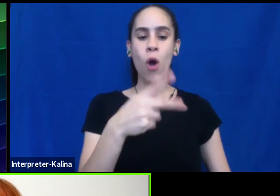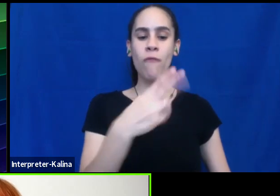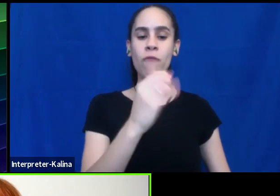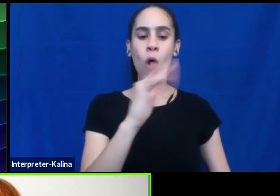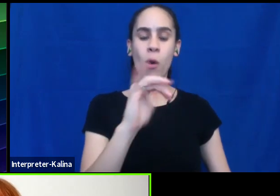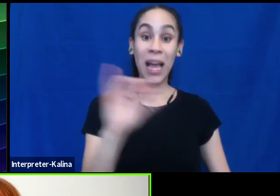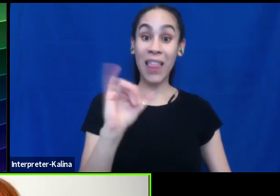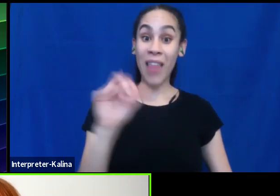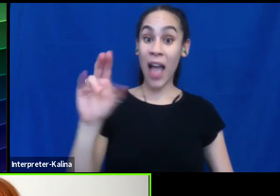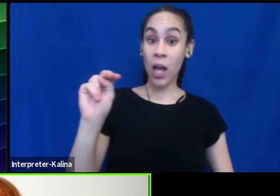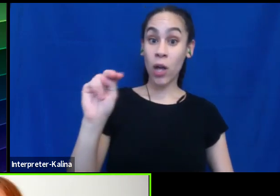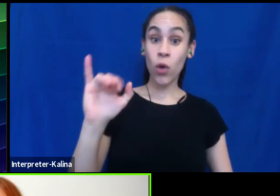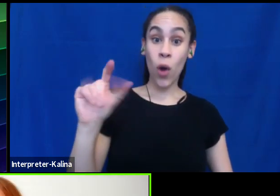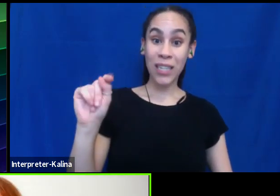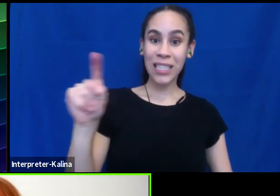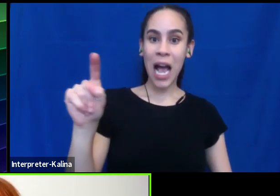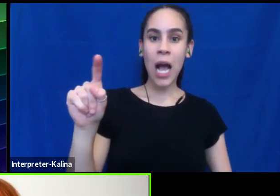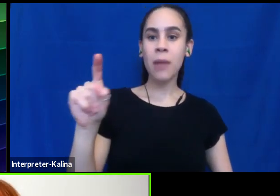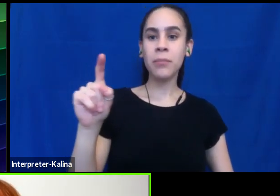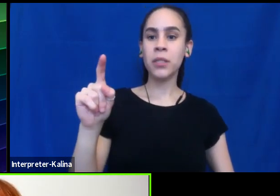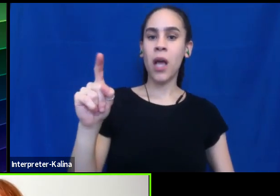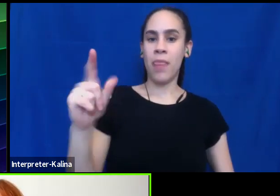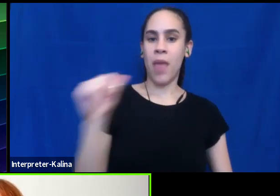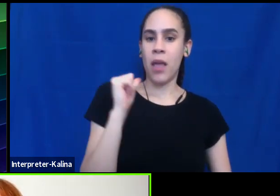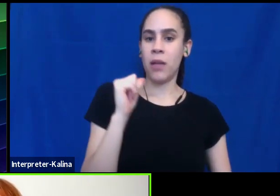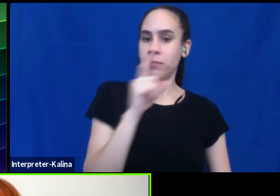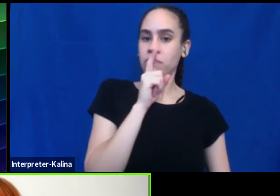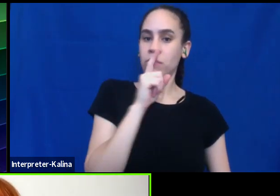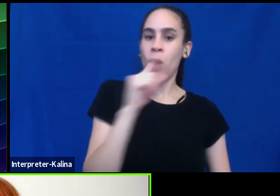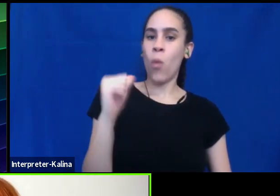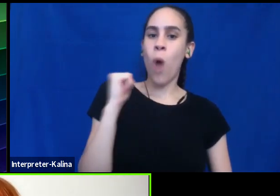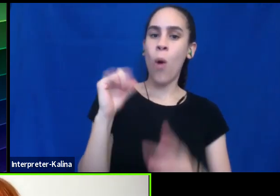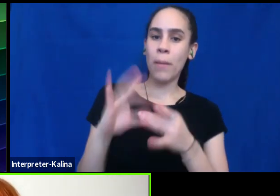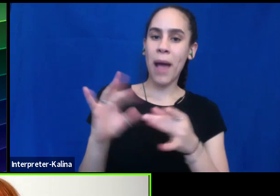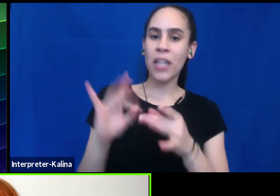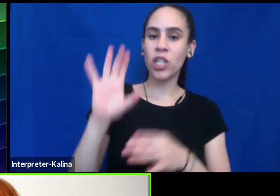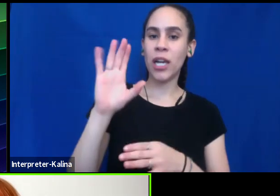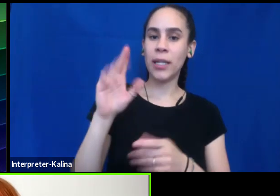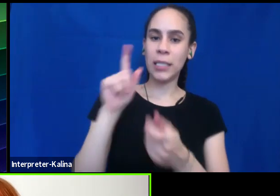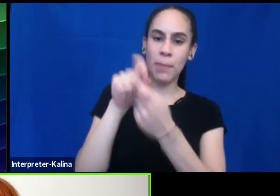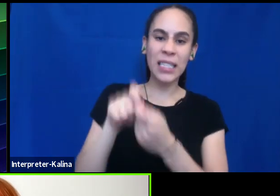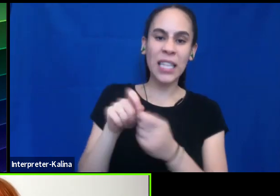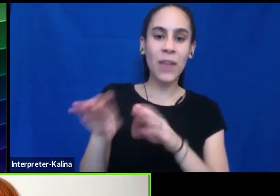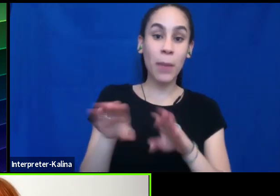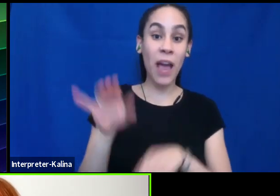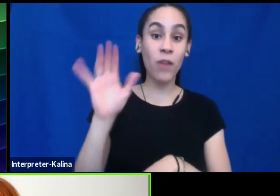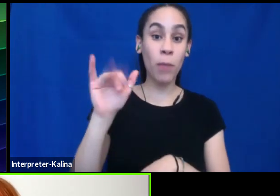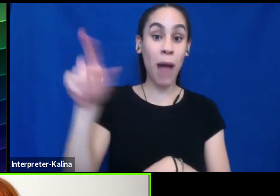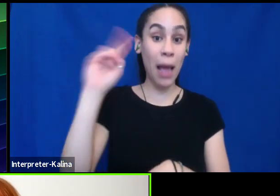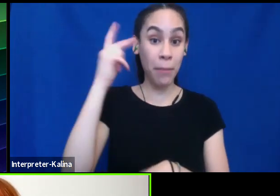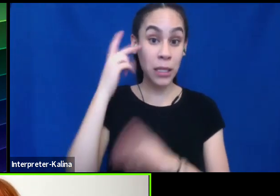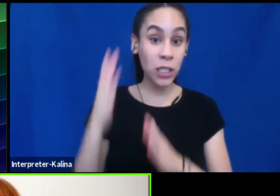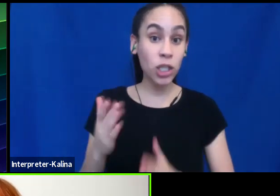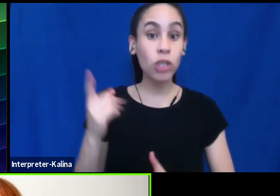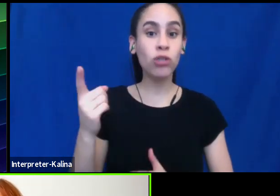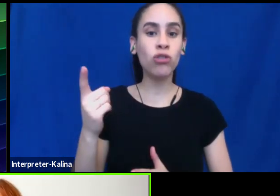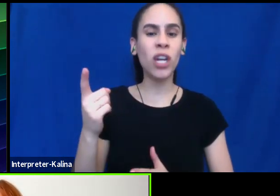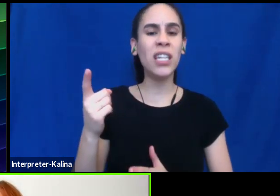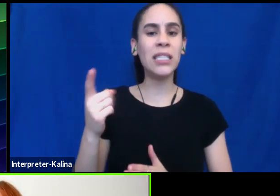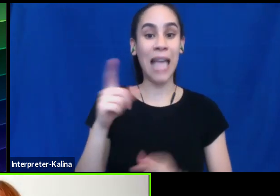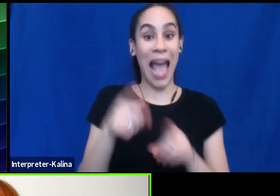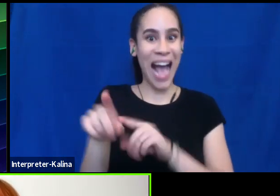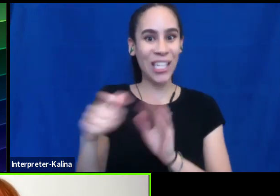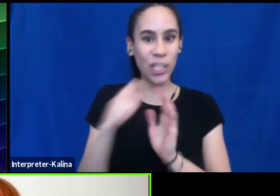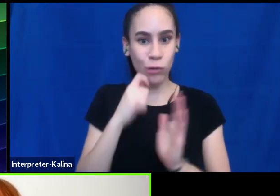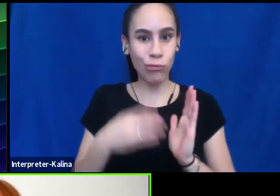call certain behavior by elected officials as racist, this kind of seems like giving that behavior a pass or moving the goalposts. How can we